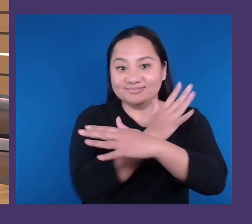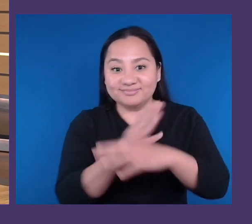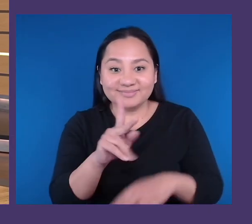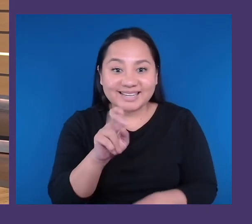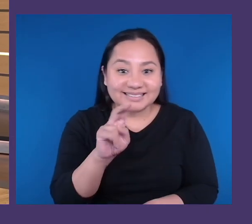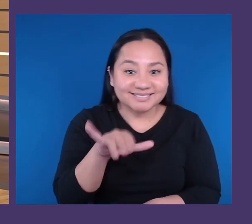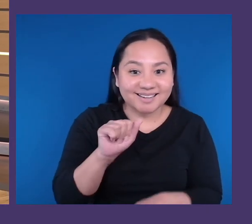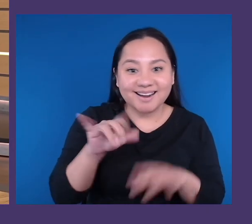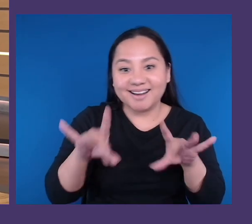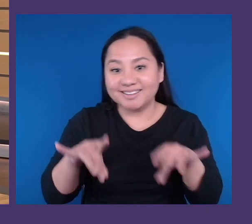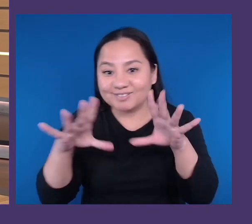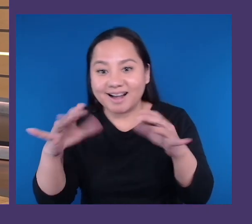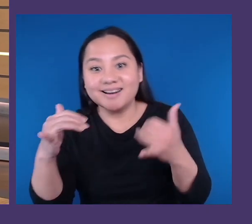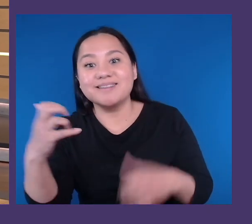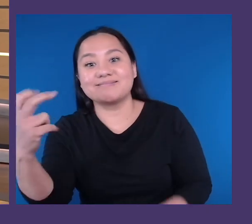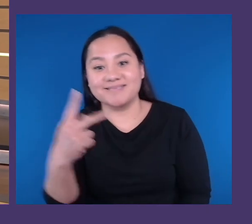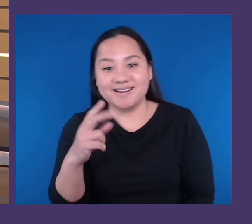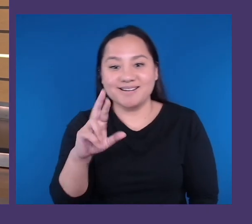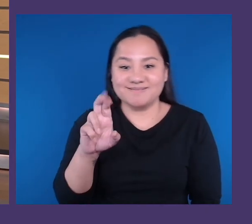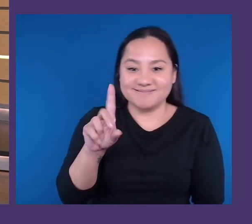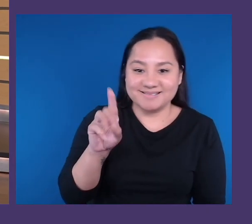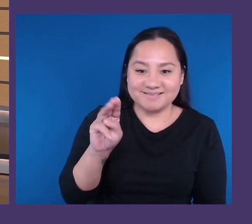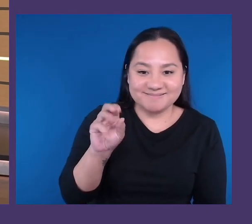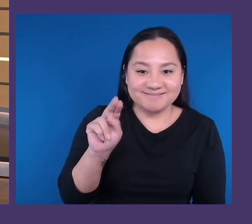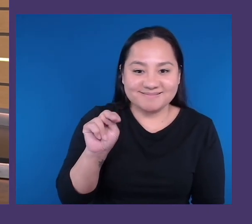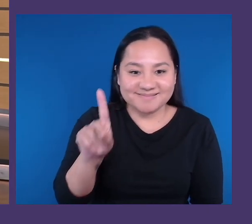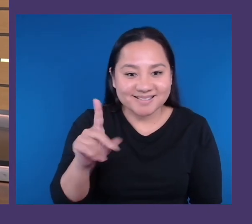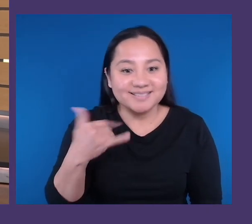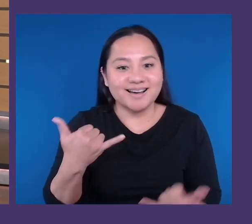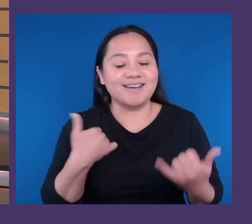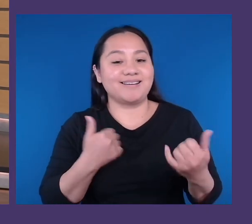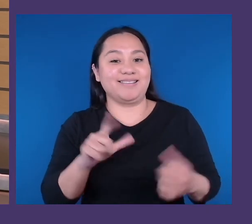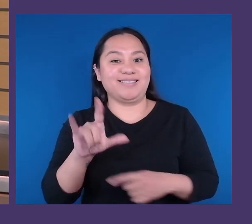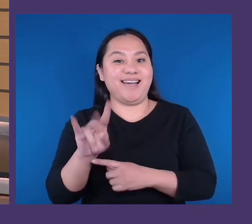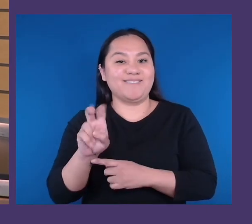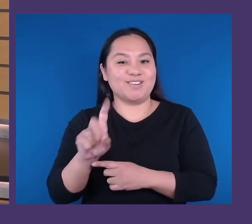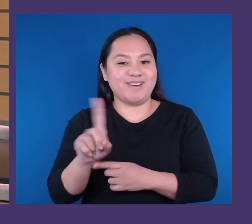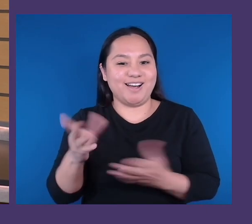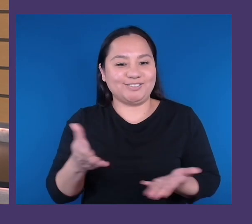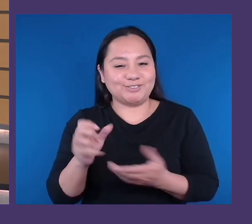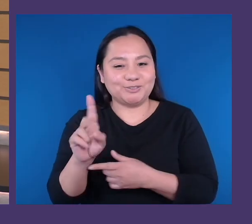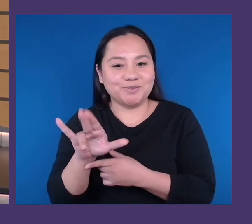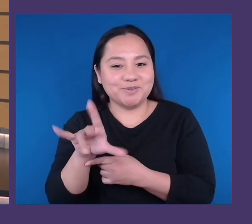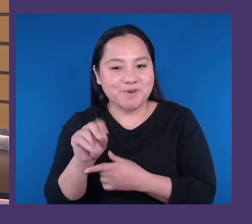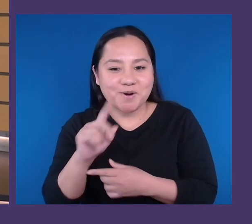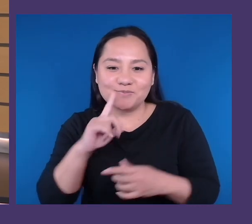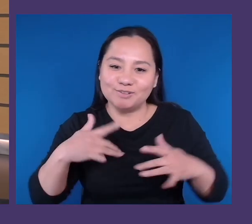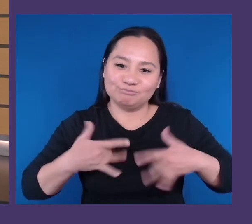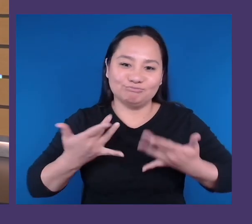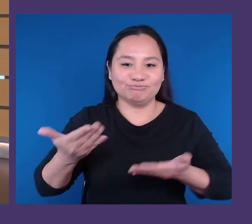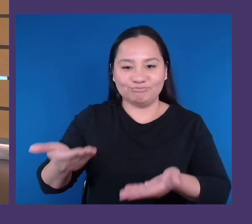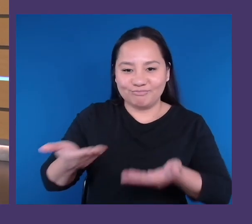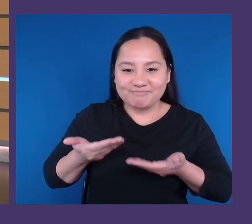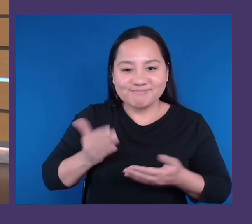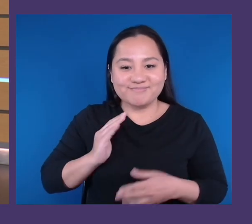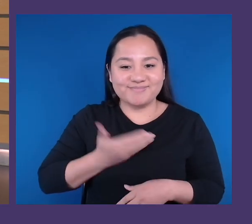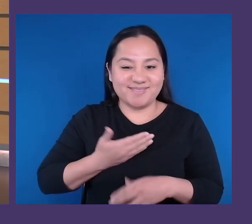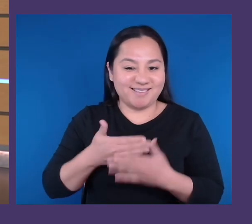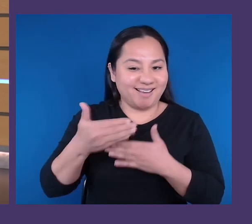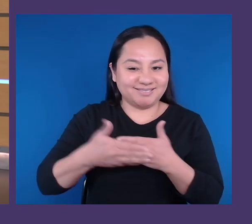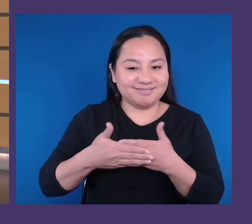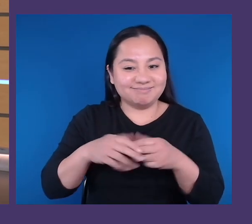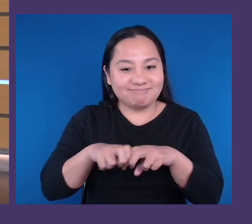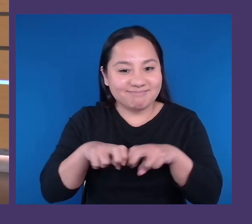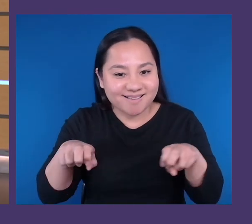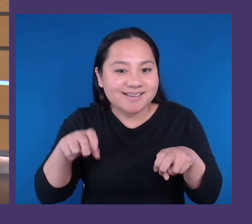We are live in the studios, and it is my pleasure to welcome our next panel. You are going to meet Tarina Schanenberger, wicked